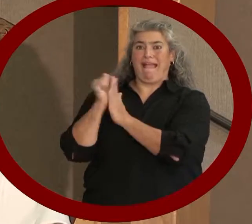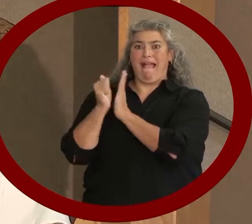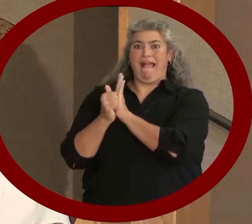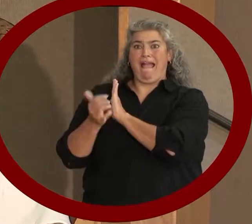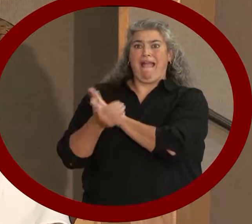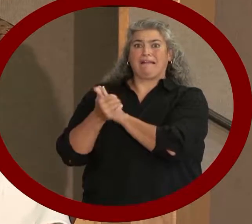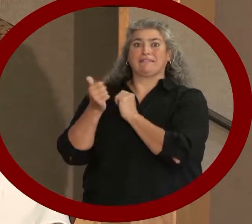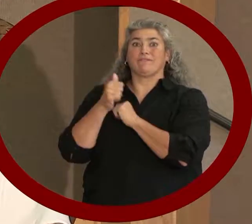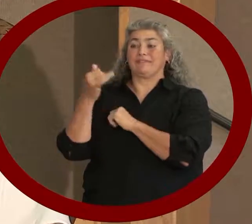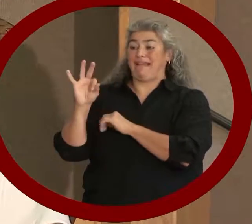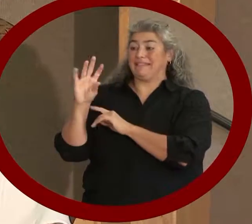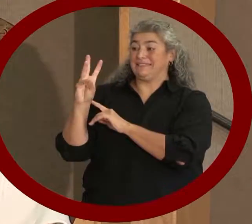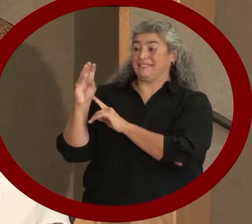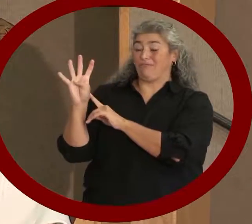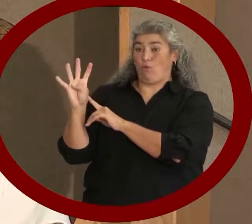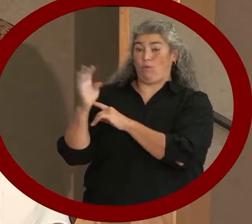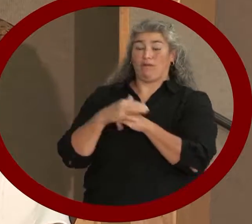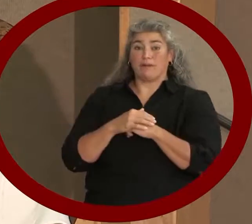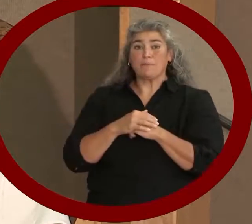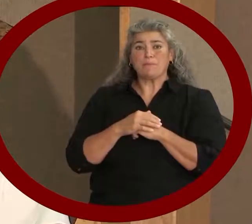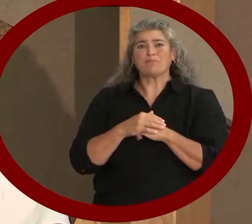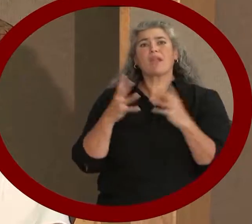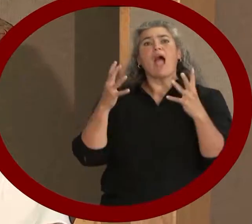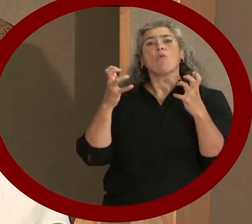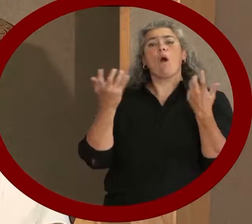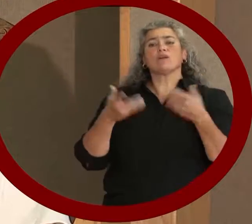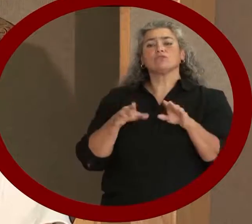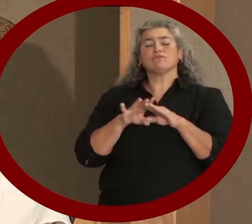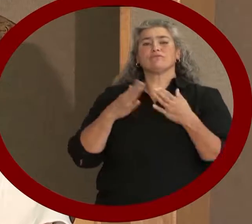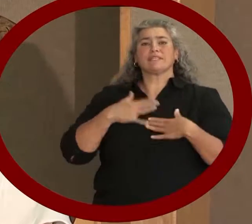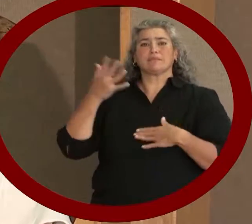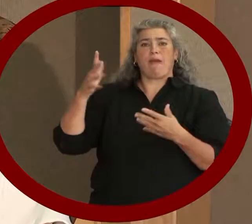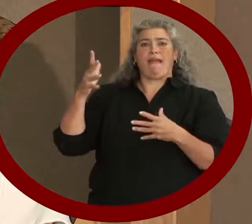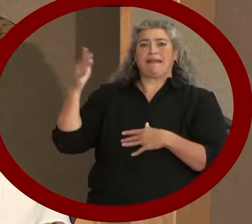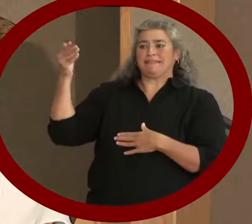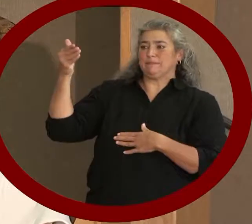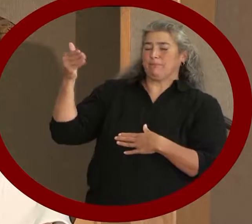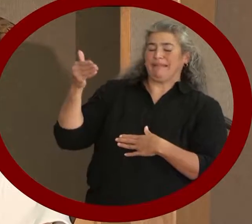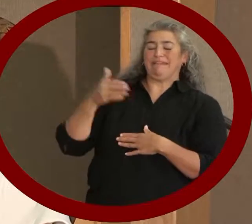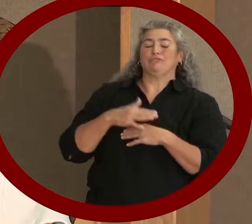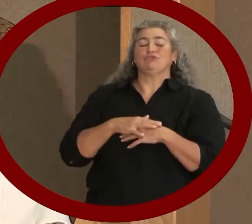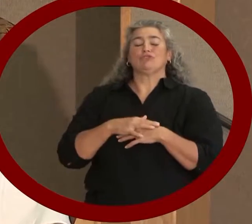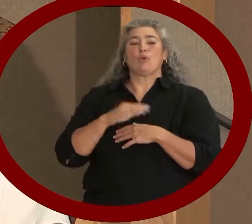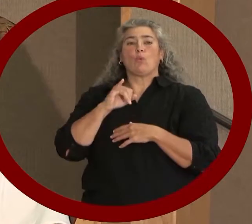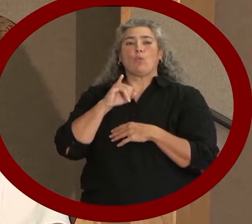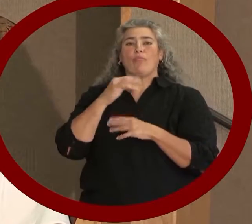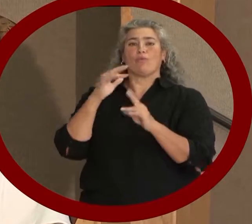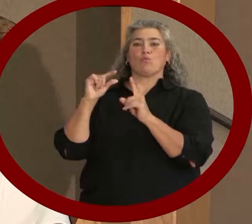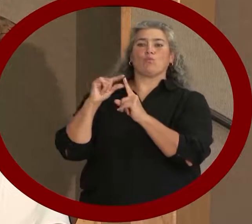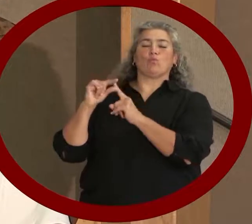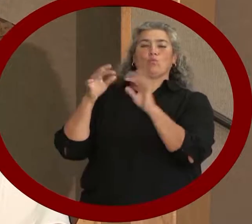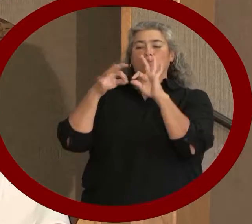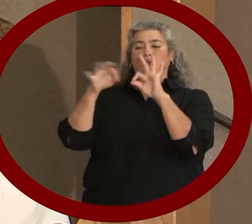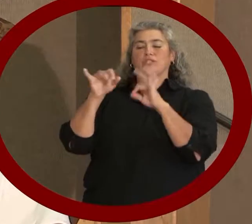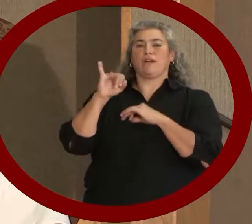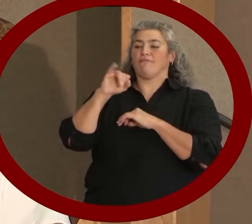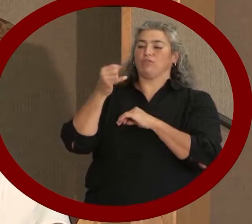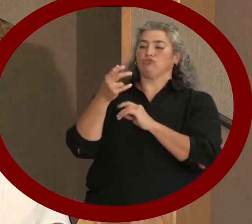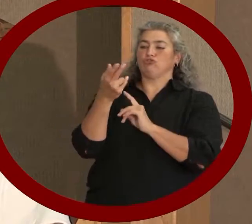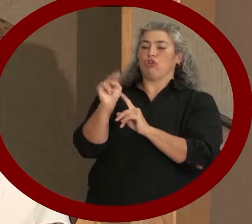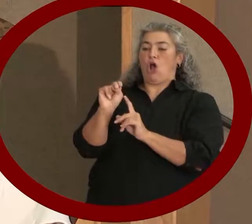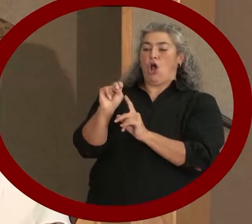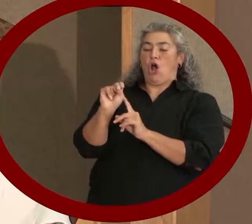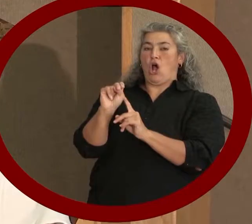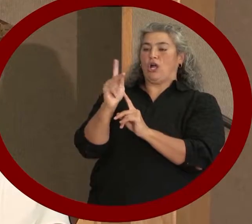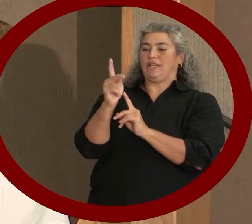to close with the words of John Kerry, a spoken at the funeral of Rosa Parks. Now, how many of you